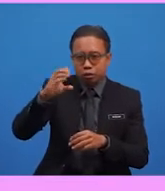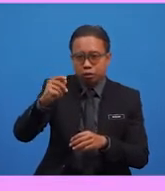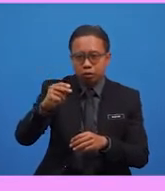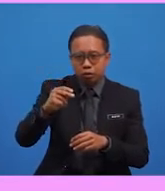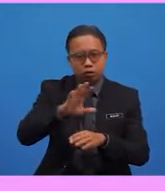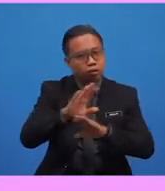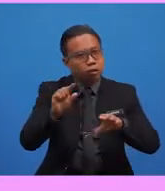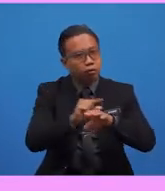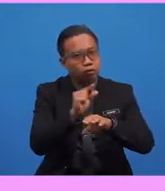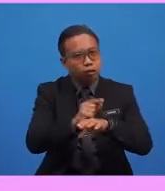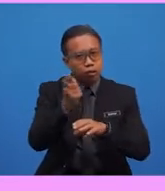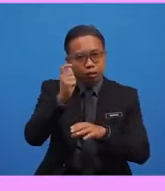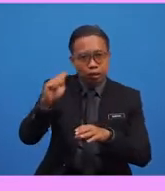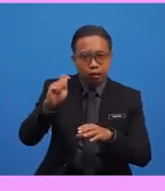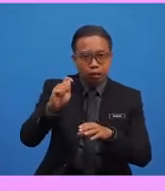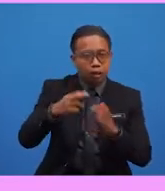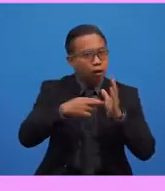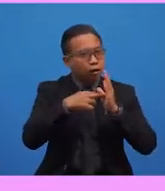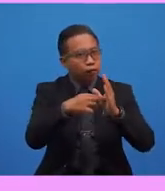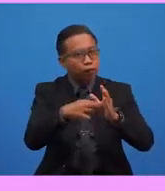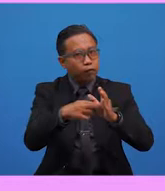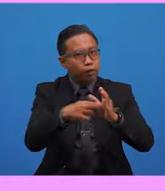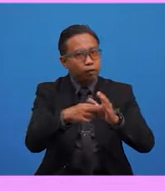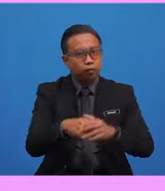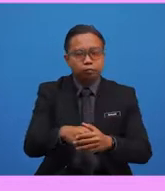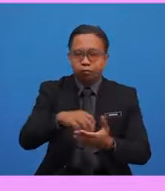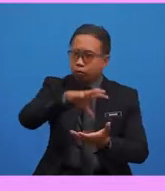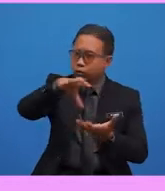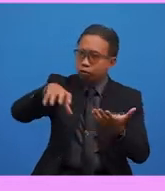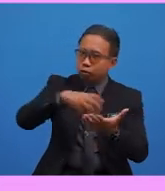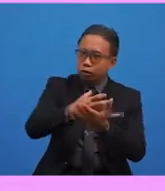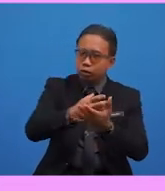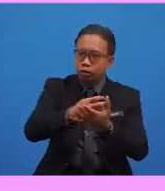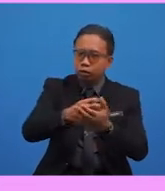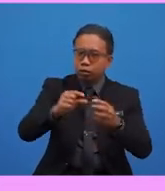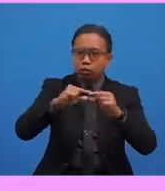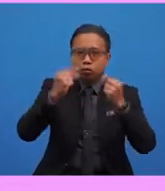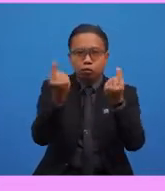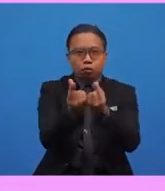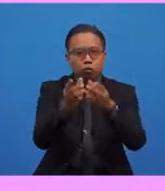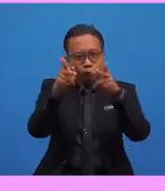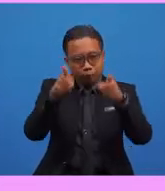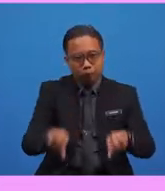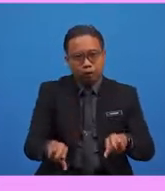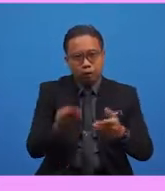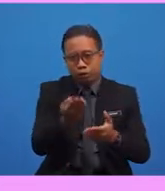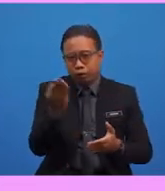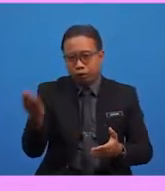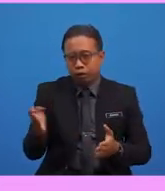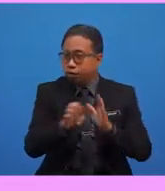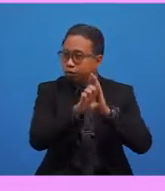when, referring to or generalising about a group of people or things. For example,